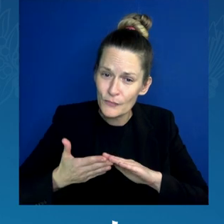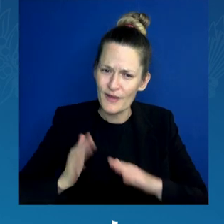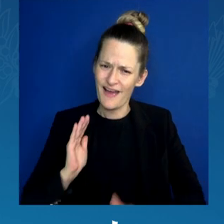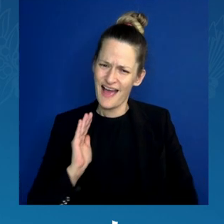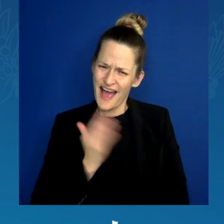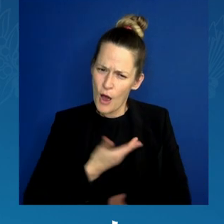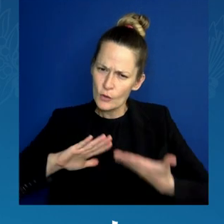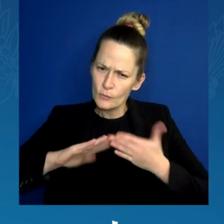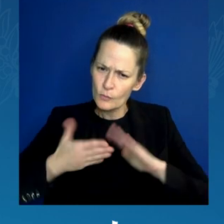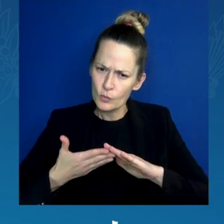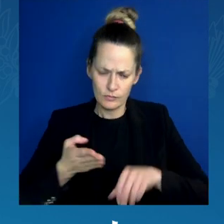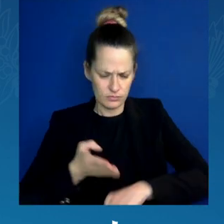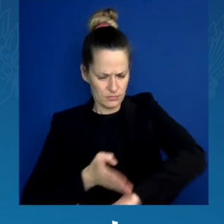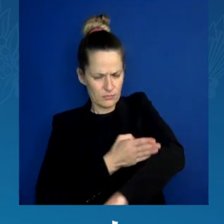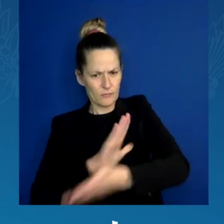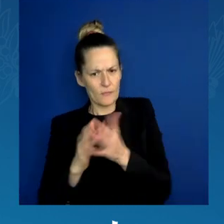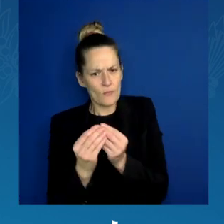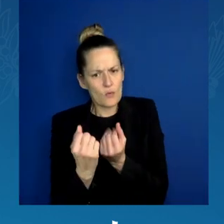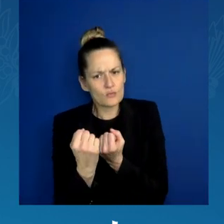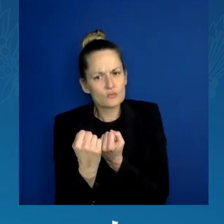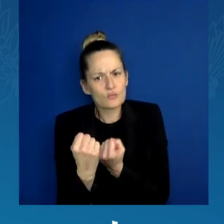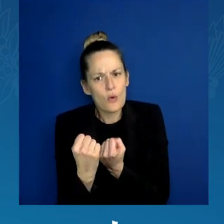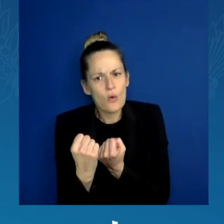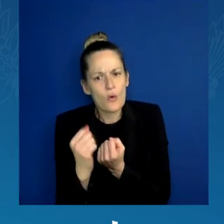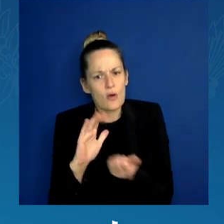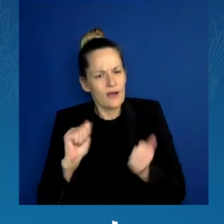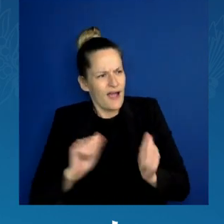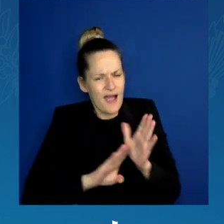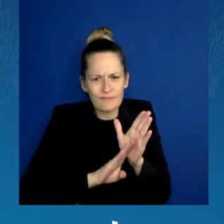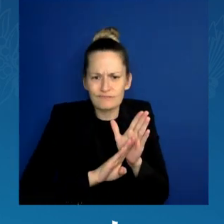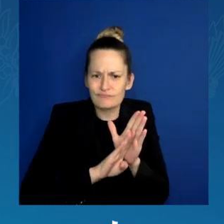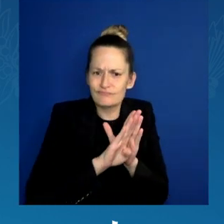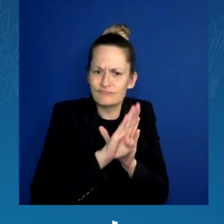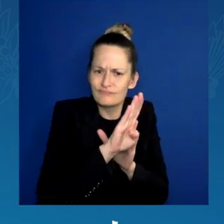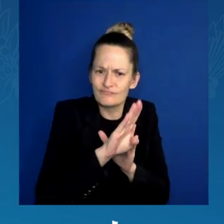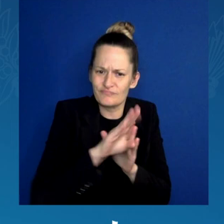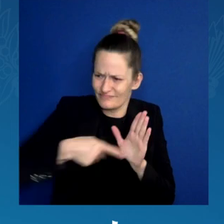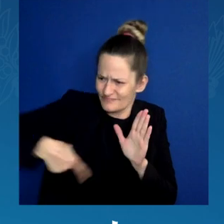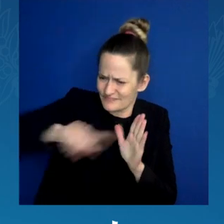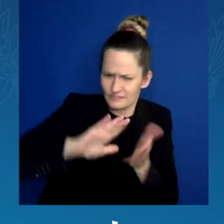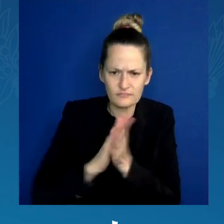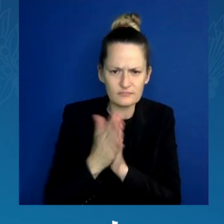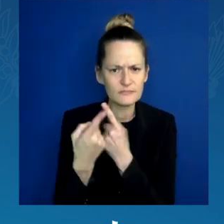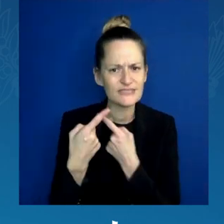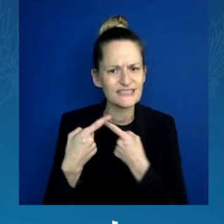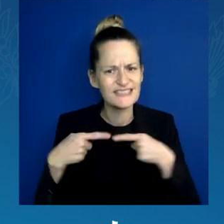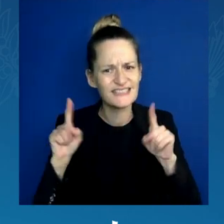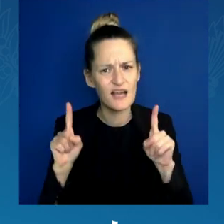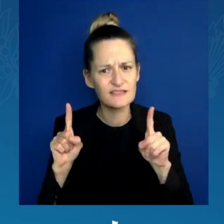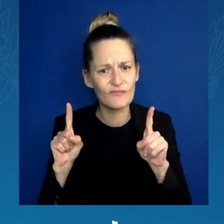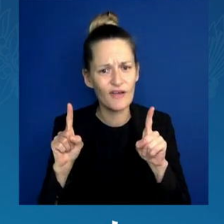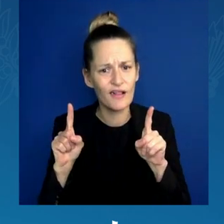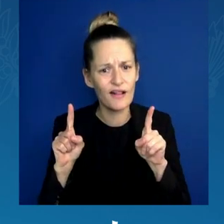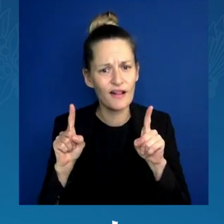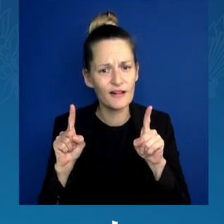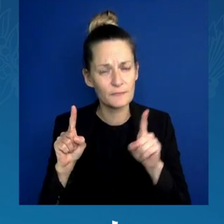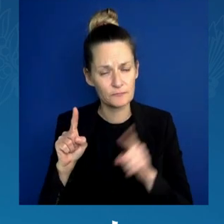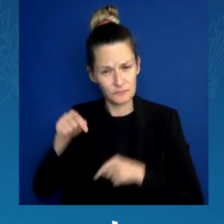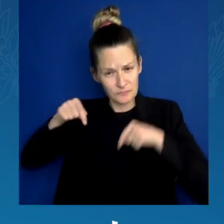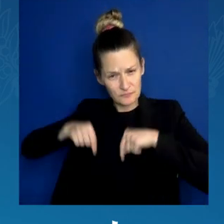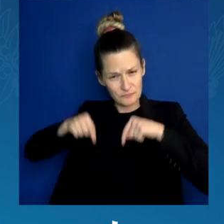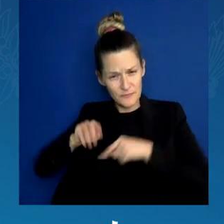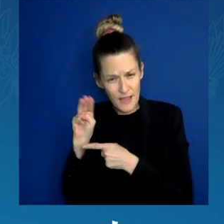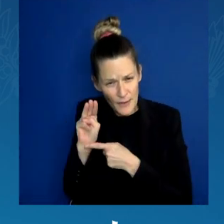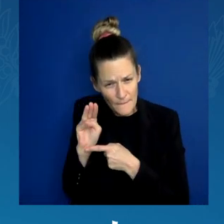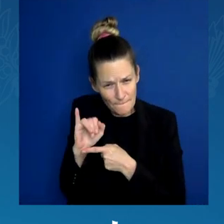successful. We see a place for everyone in Michigan. I see a place for every identity in Southfield. I see a